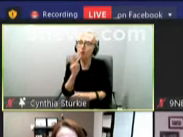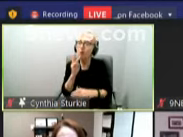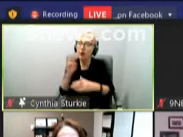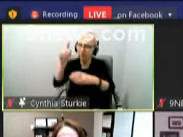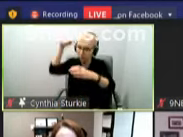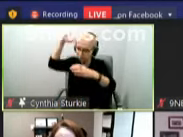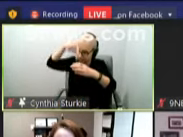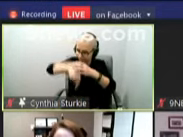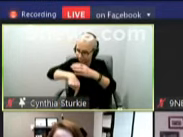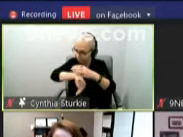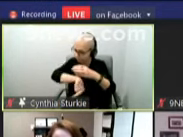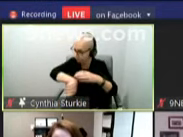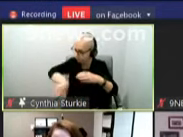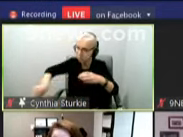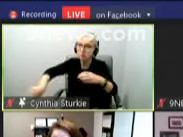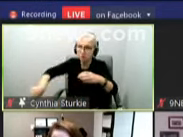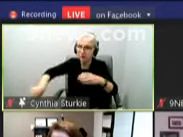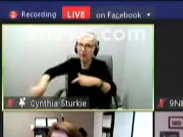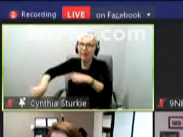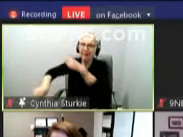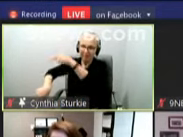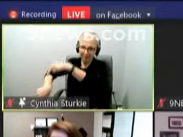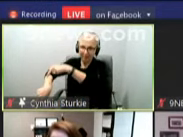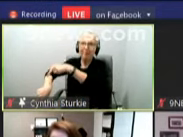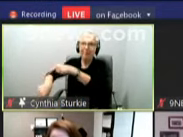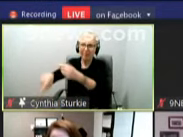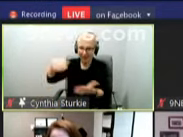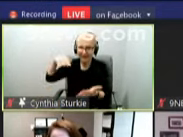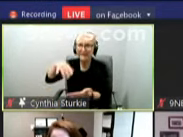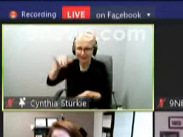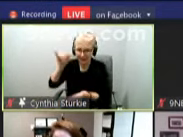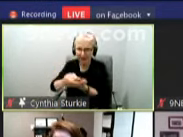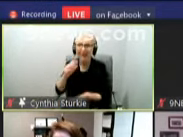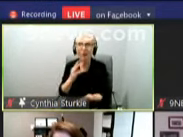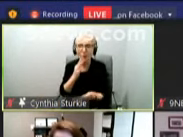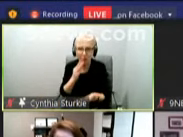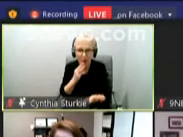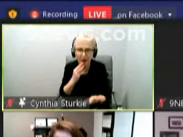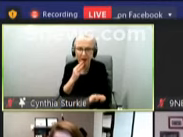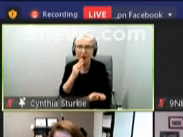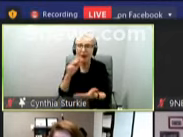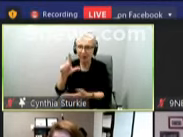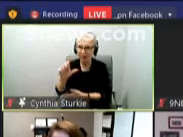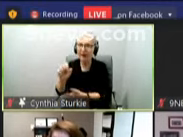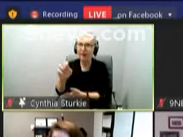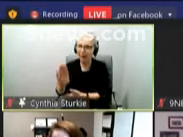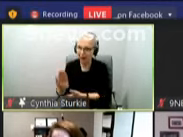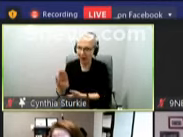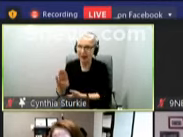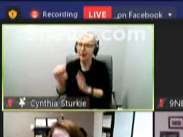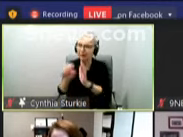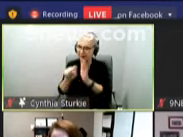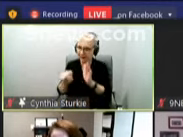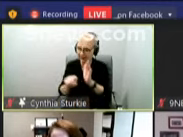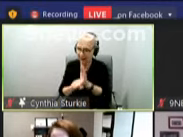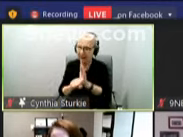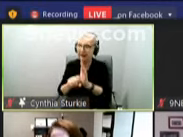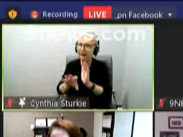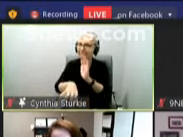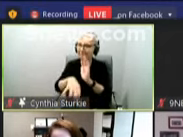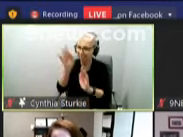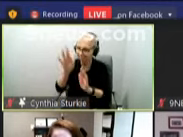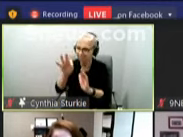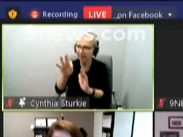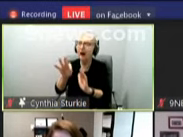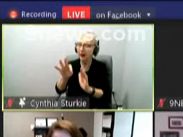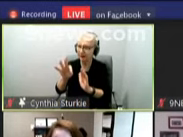wastewater. Variants can be detected in wastewater sooner than in clinical samples, and the state lab has recently updated our processes and can now detect these markers